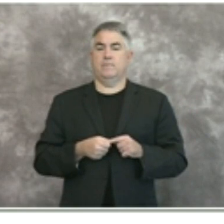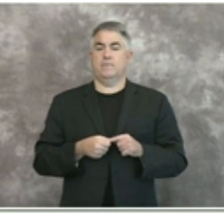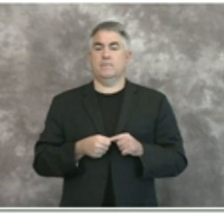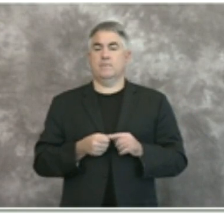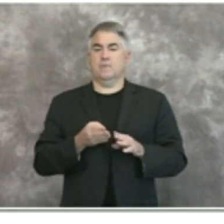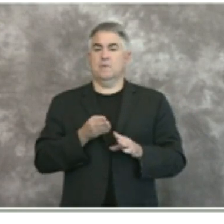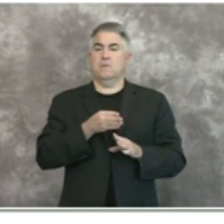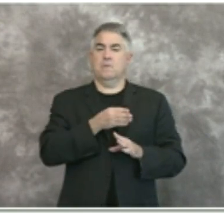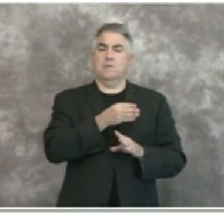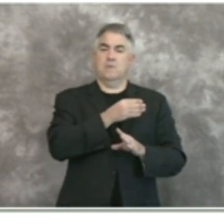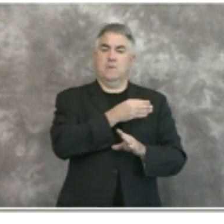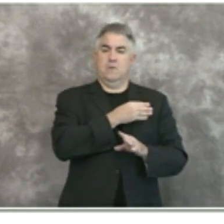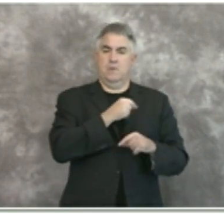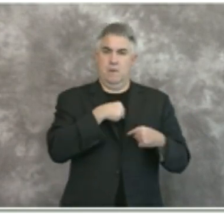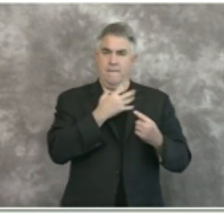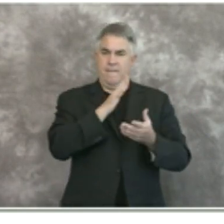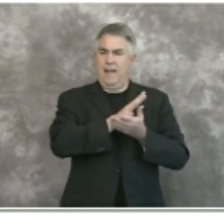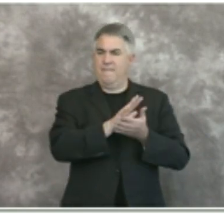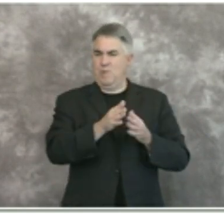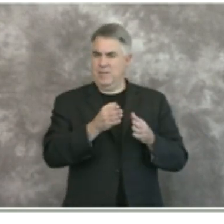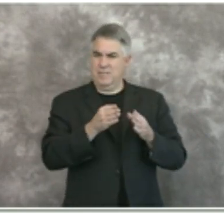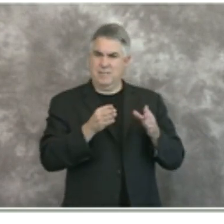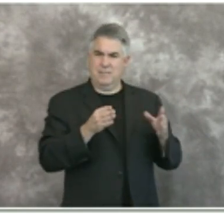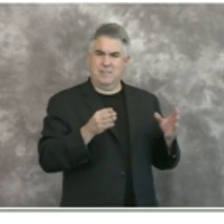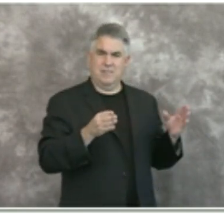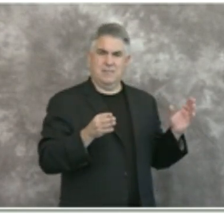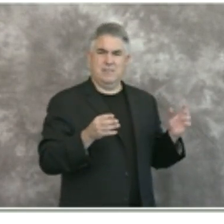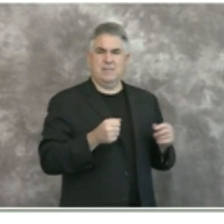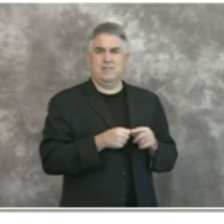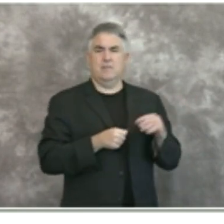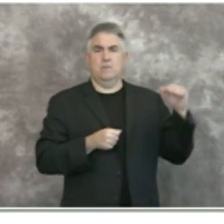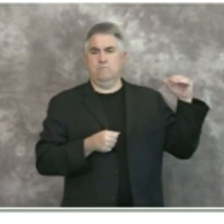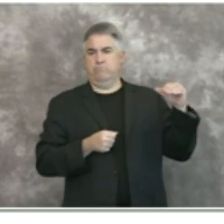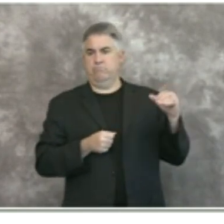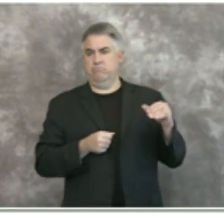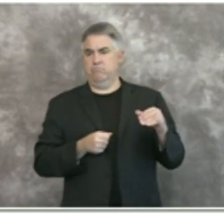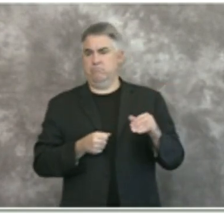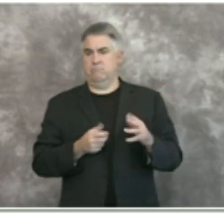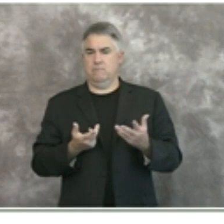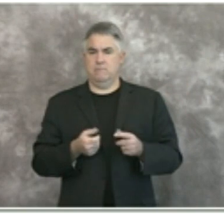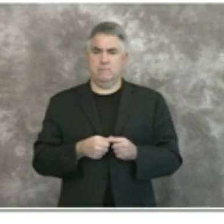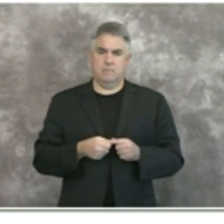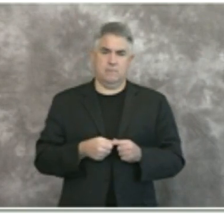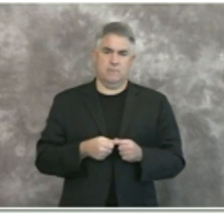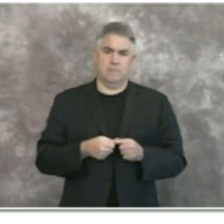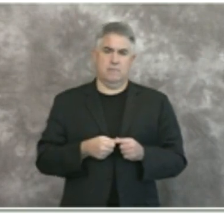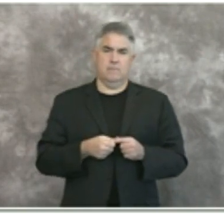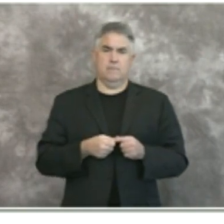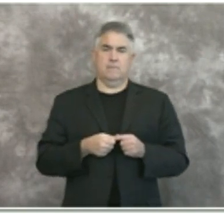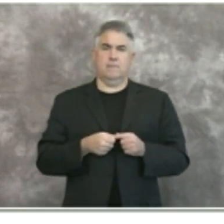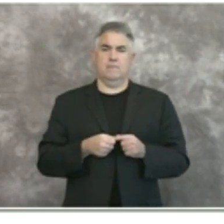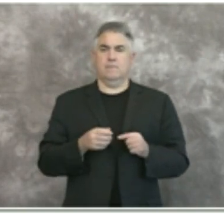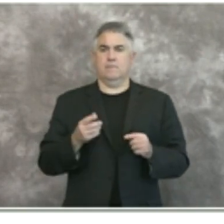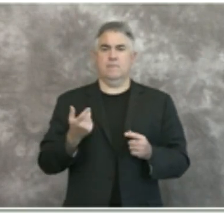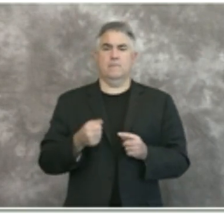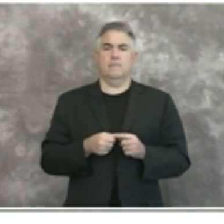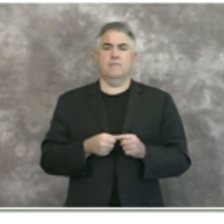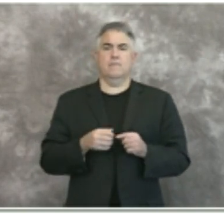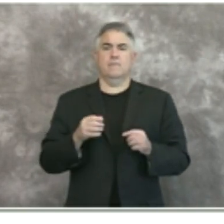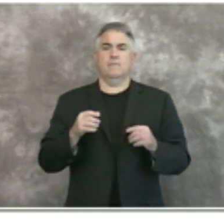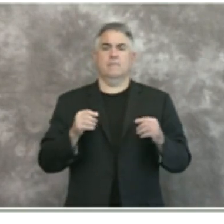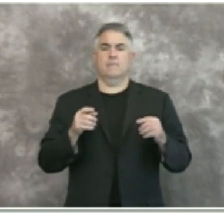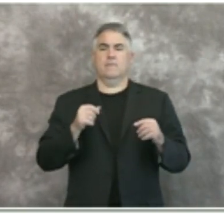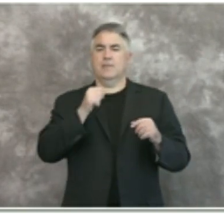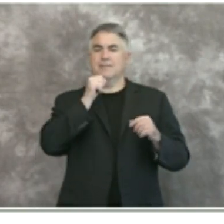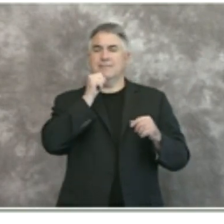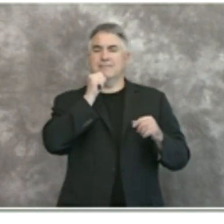past five weeks the numbers are lower but there is not a a consistent or a steep downward